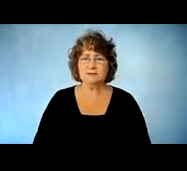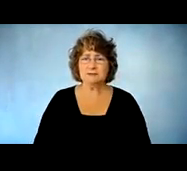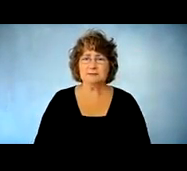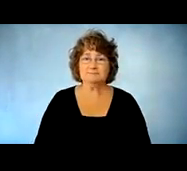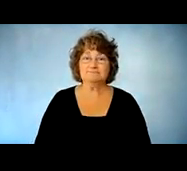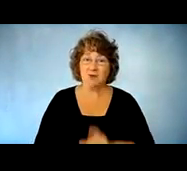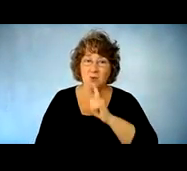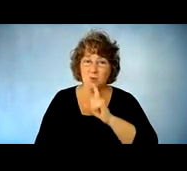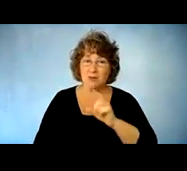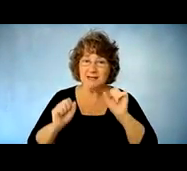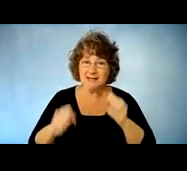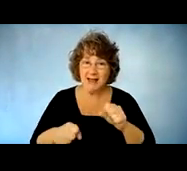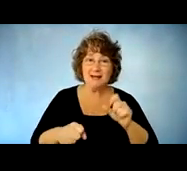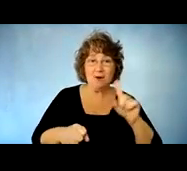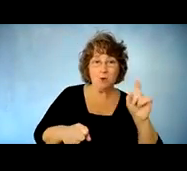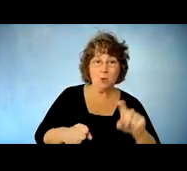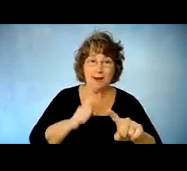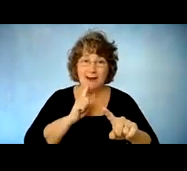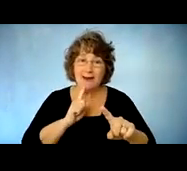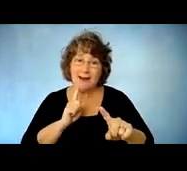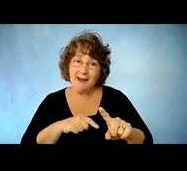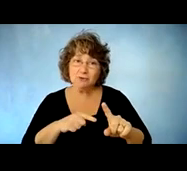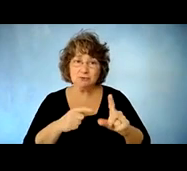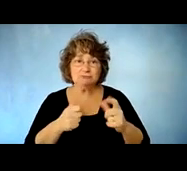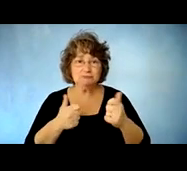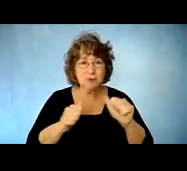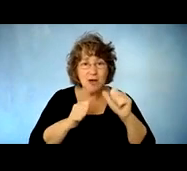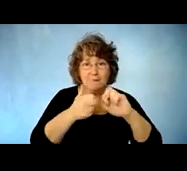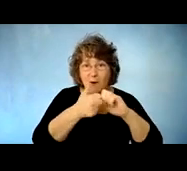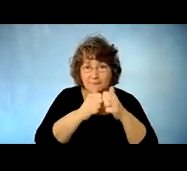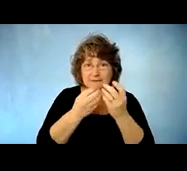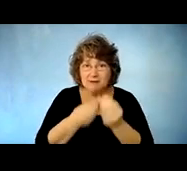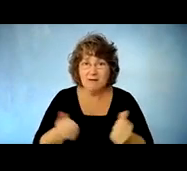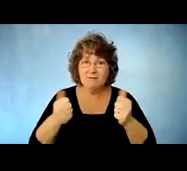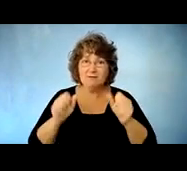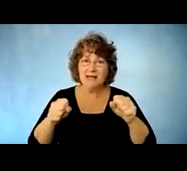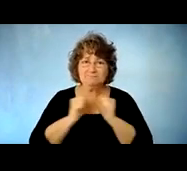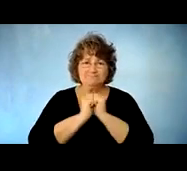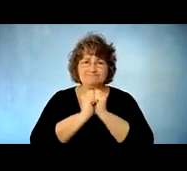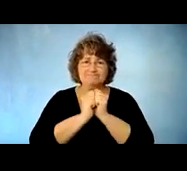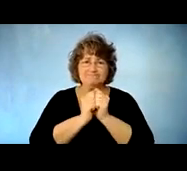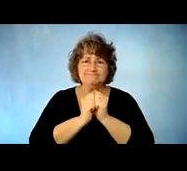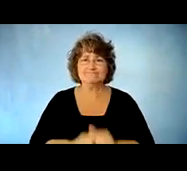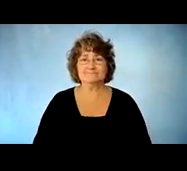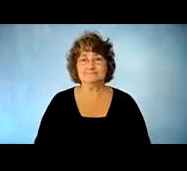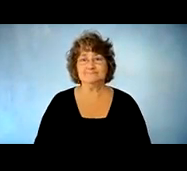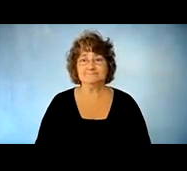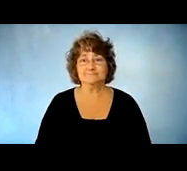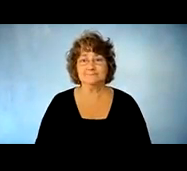able to communicate that with the team but sometimes it's just not always addressed in the way that it needs to be addressed through a more individualized group